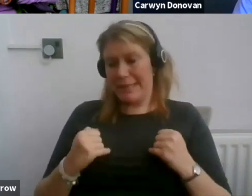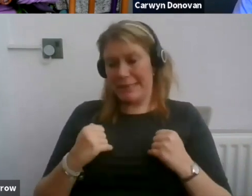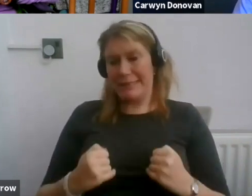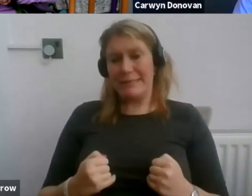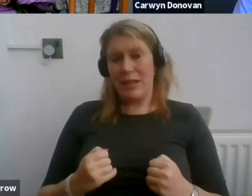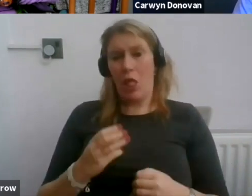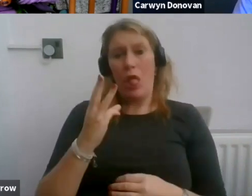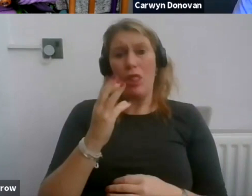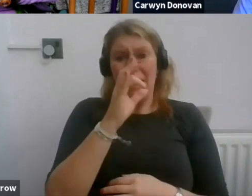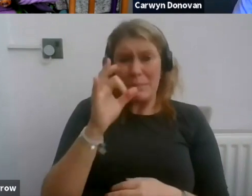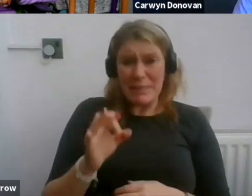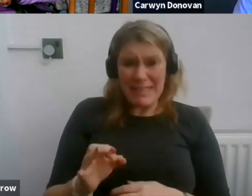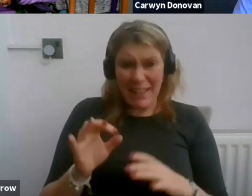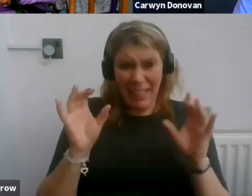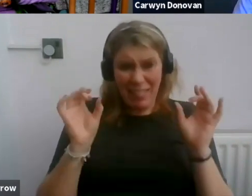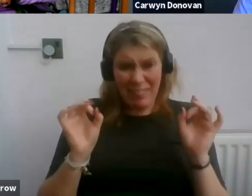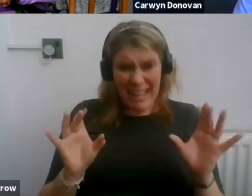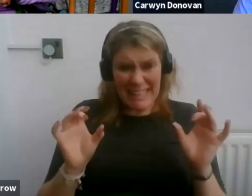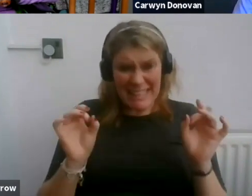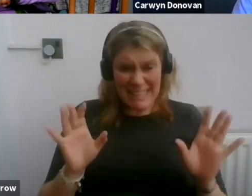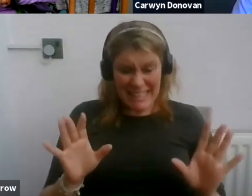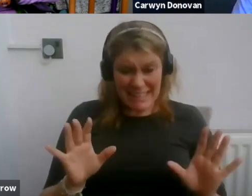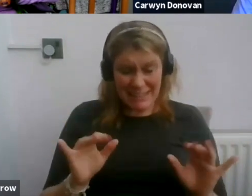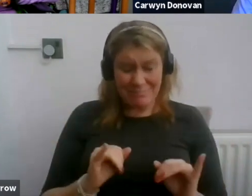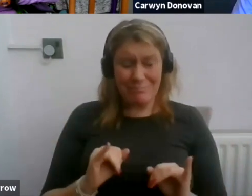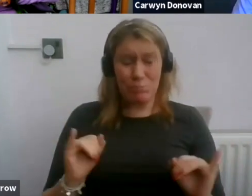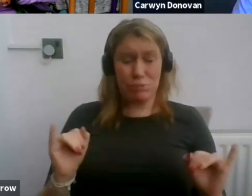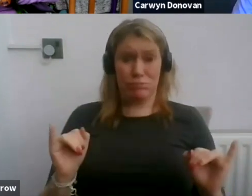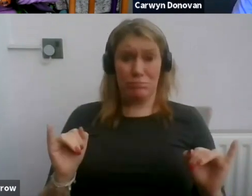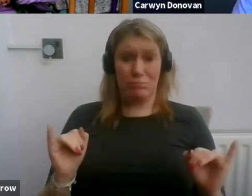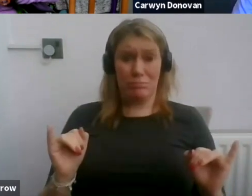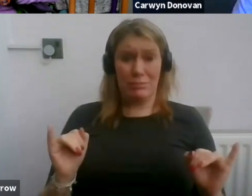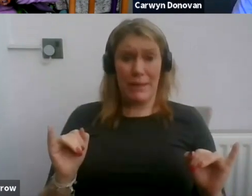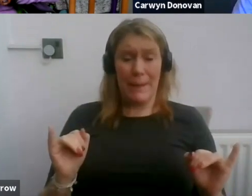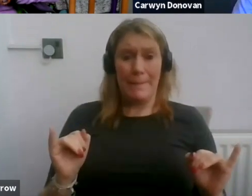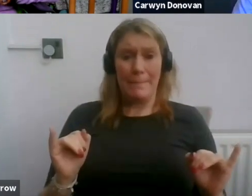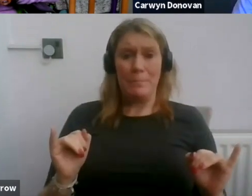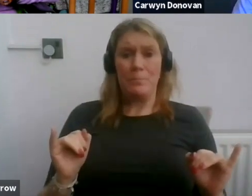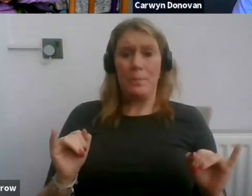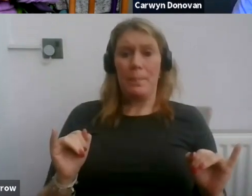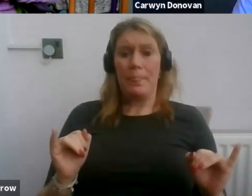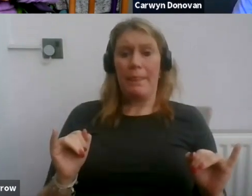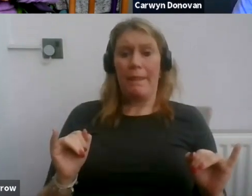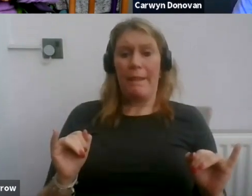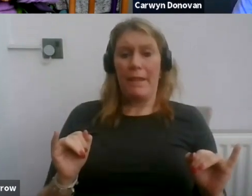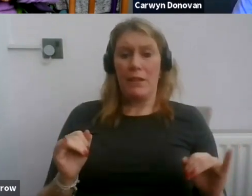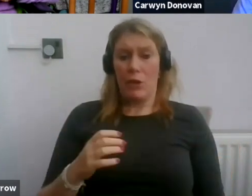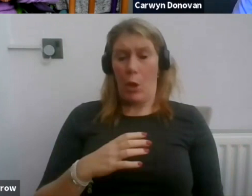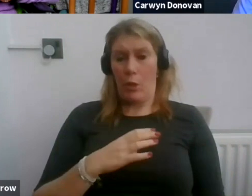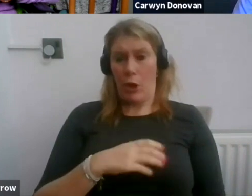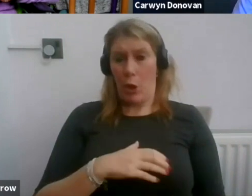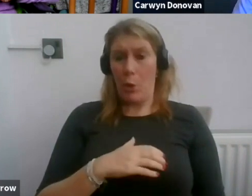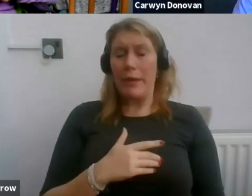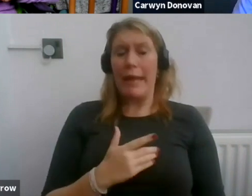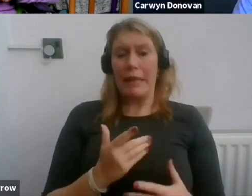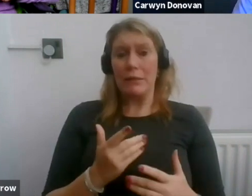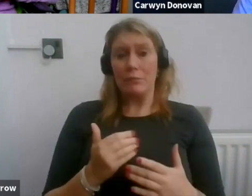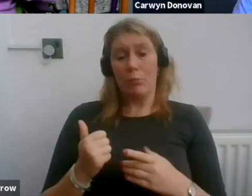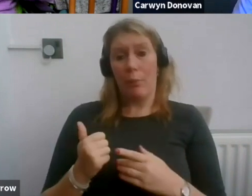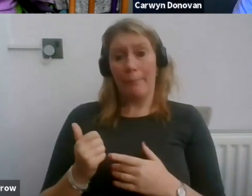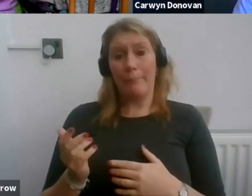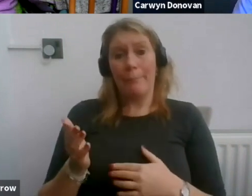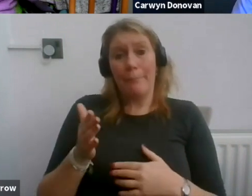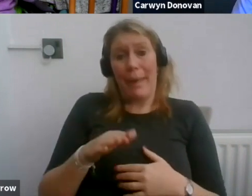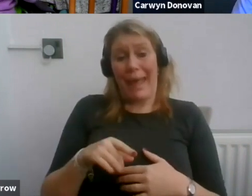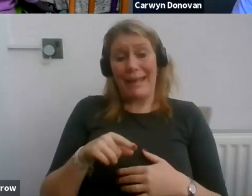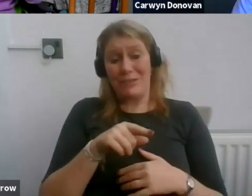3%, that is disgraceful, OK? Now, what we were able to do was to go back to the company and to say